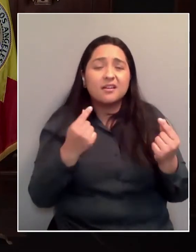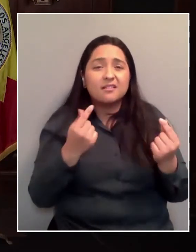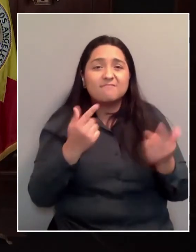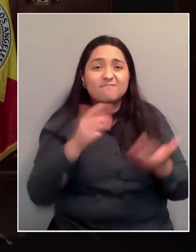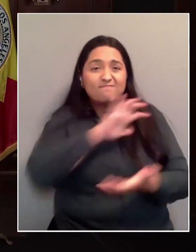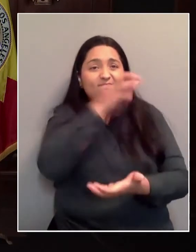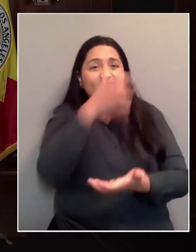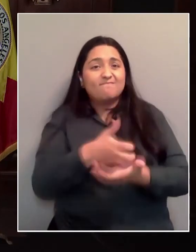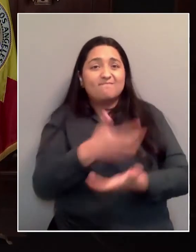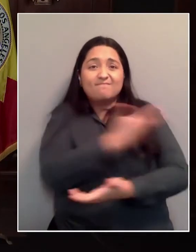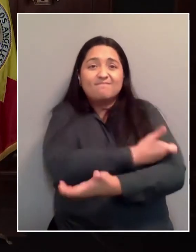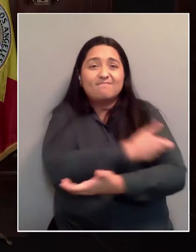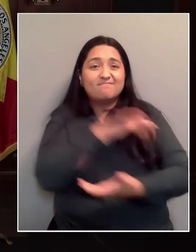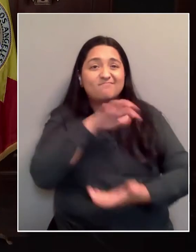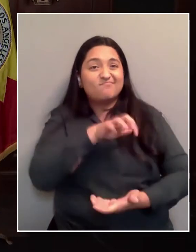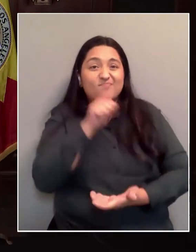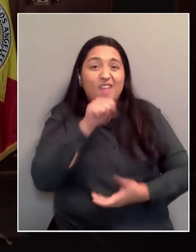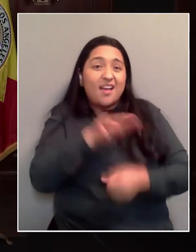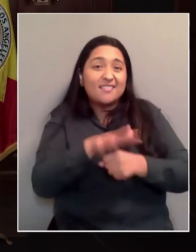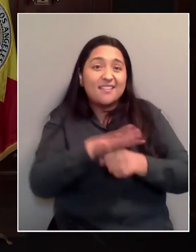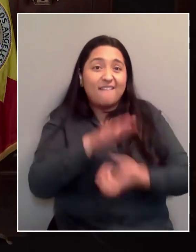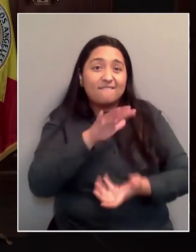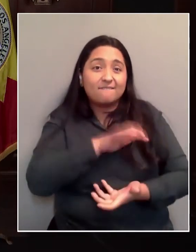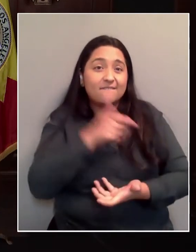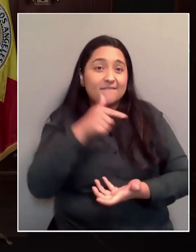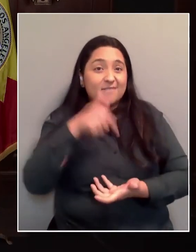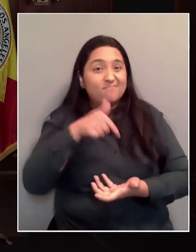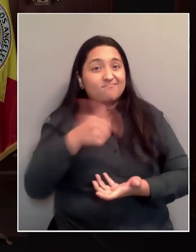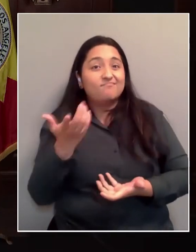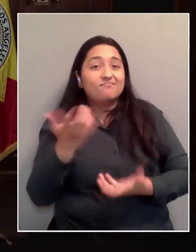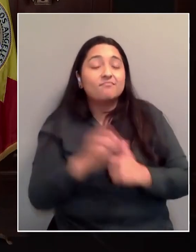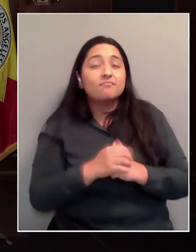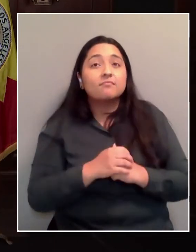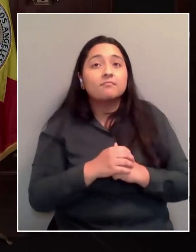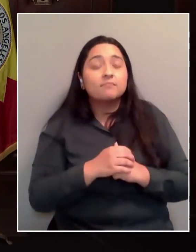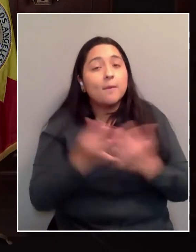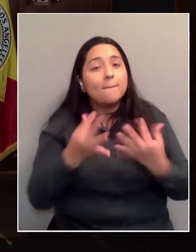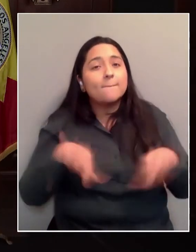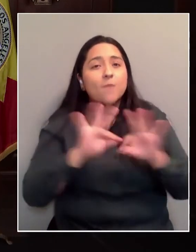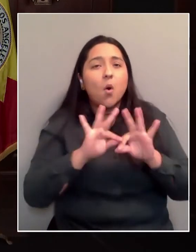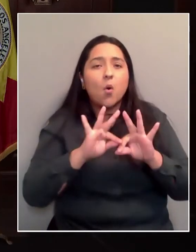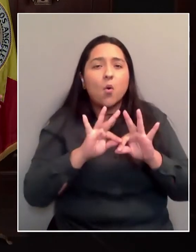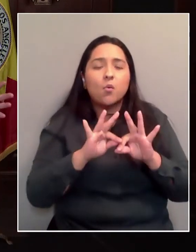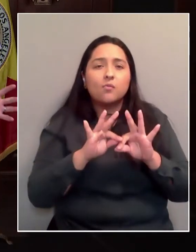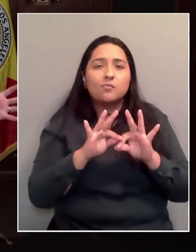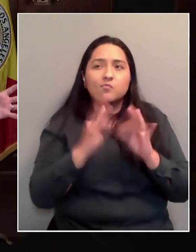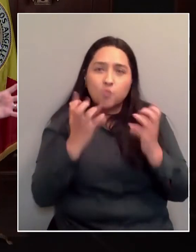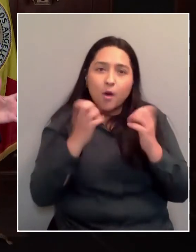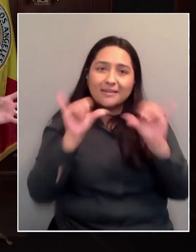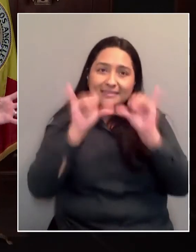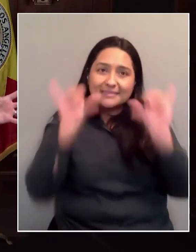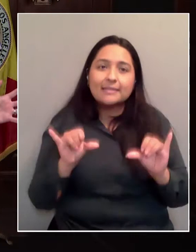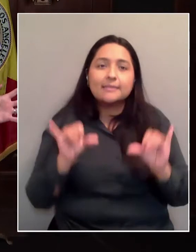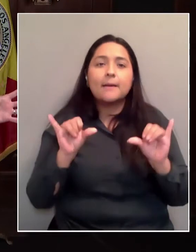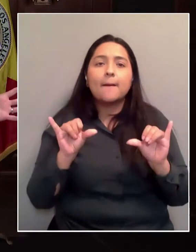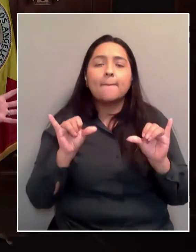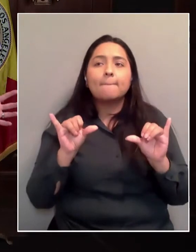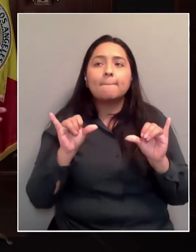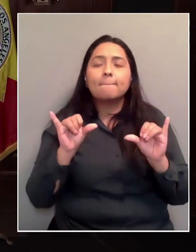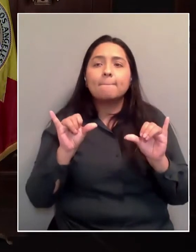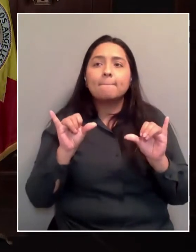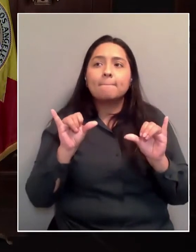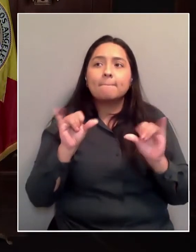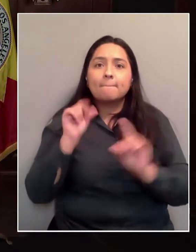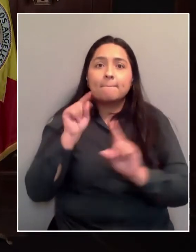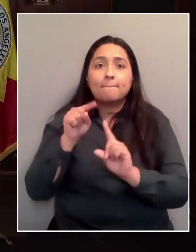And I think it's going to be very, very critical for us to have a system that doesn't just keep opening more and more places up and saying, well, you